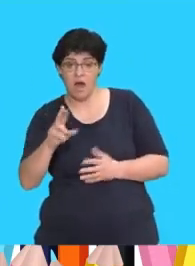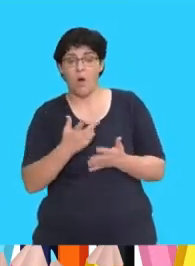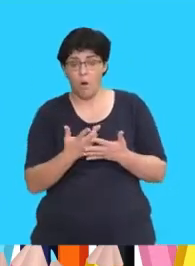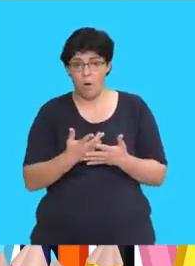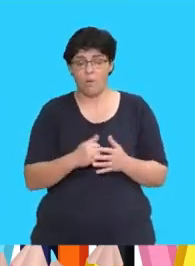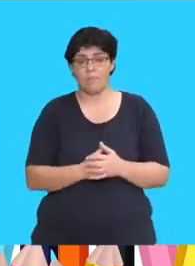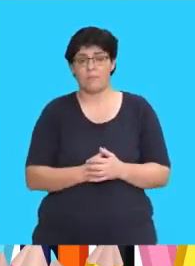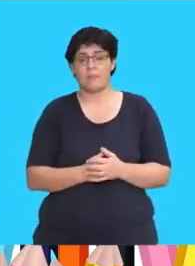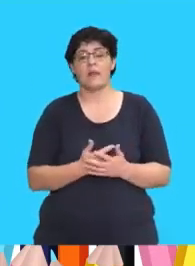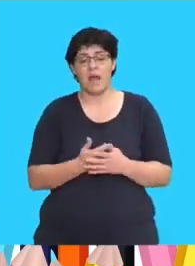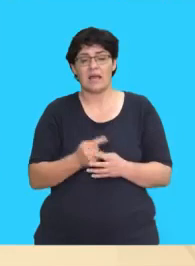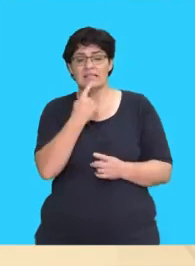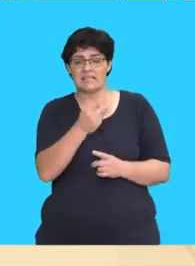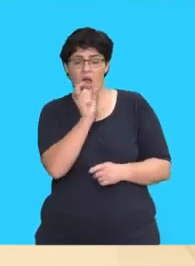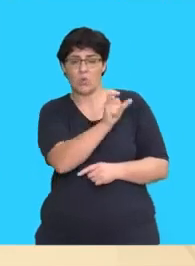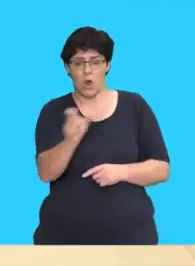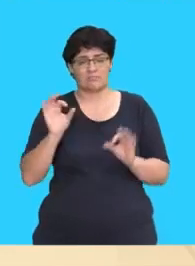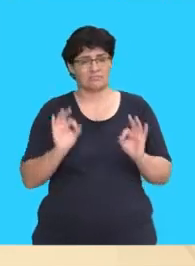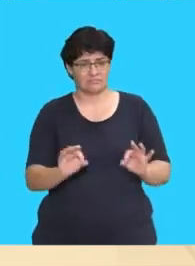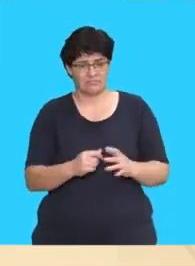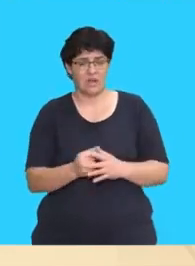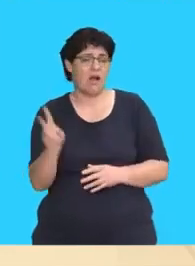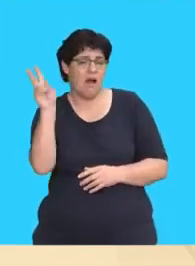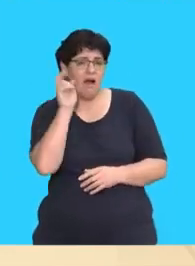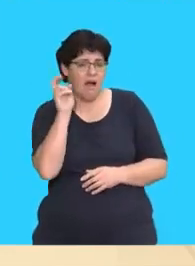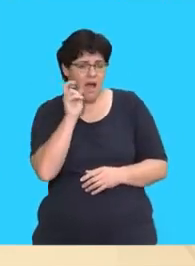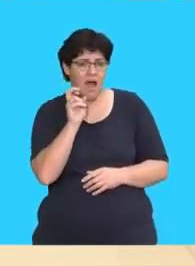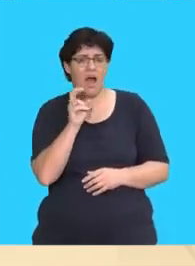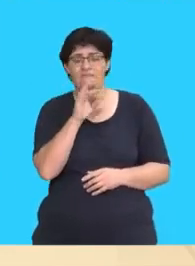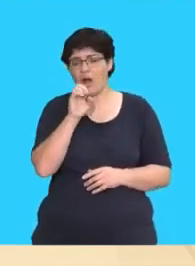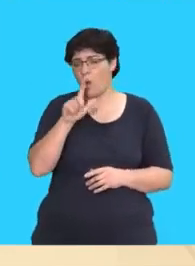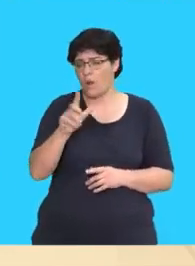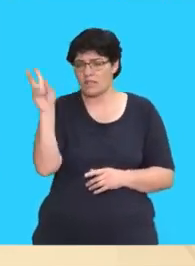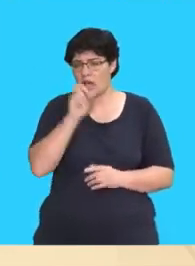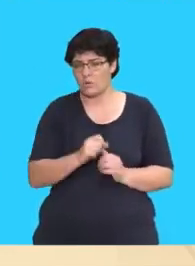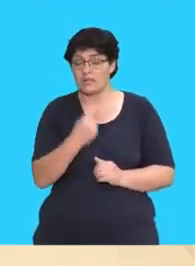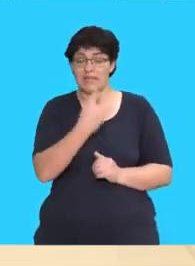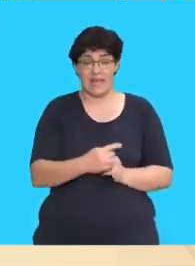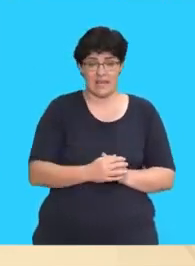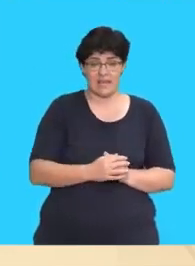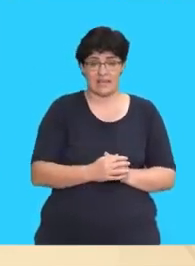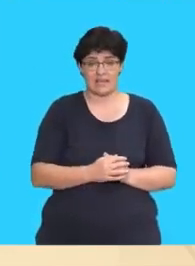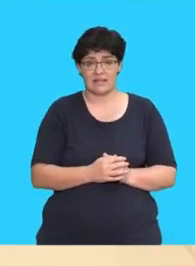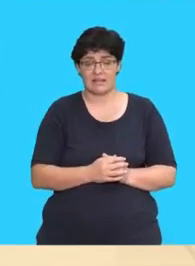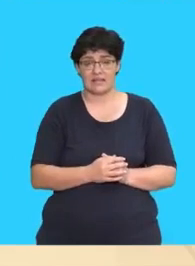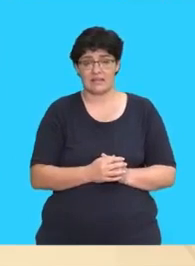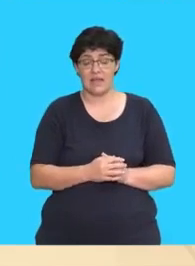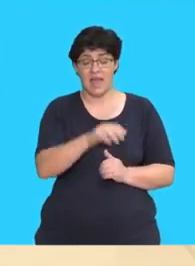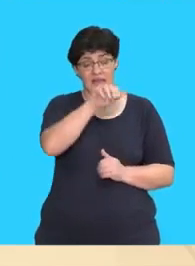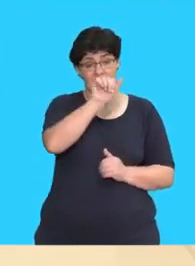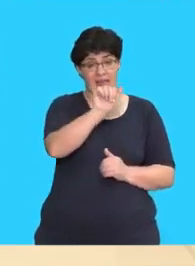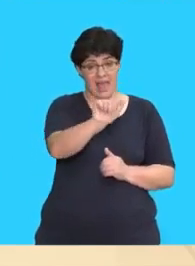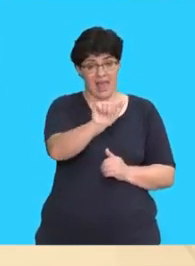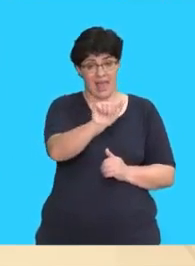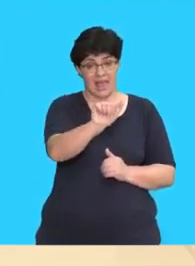in farm. Say the words aloud and listen to the vowel sound. Say, when